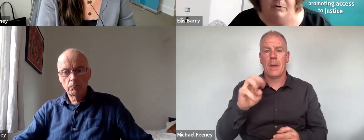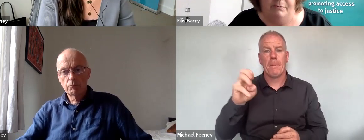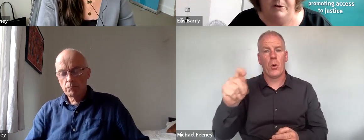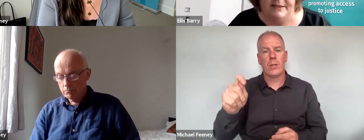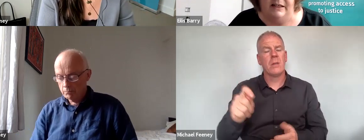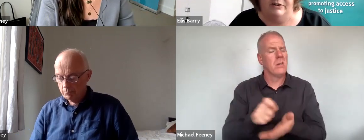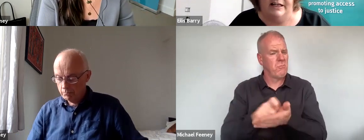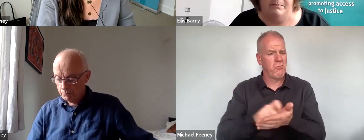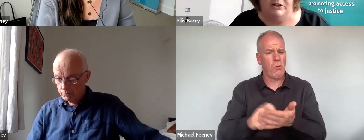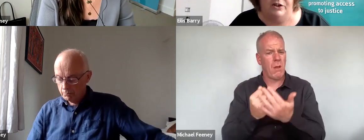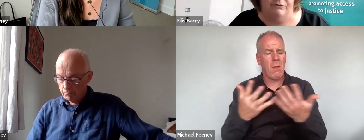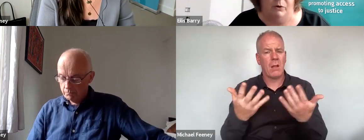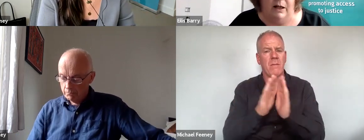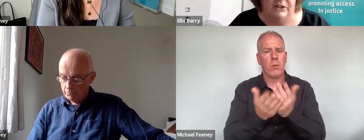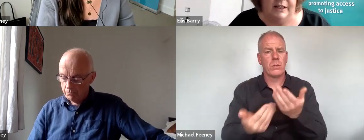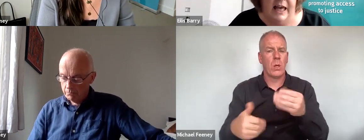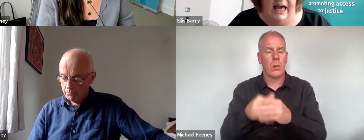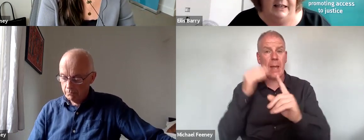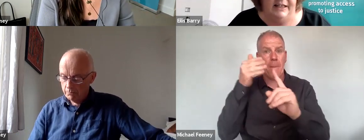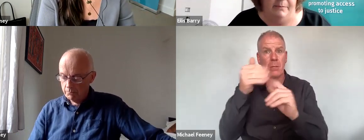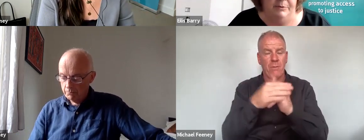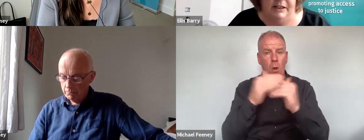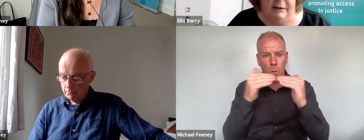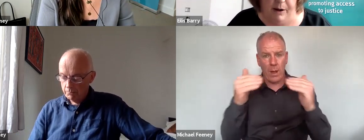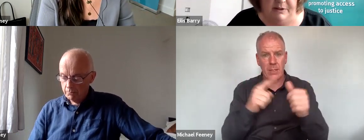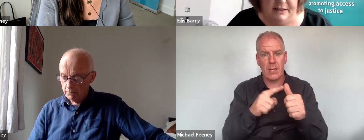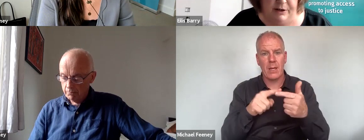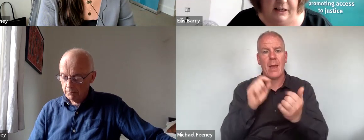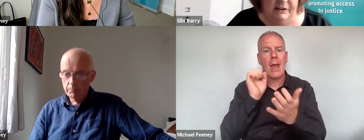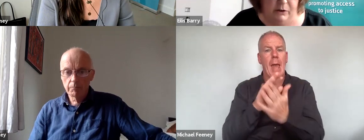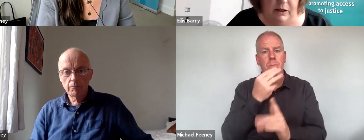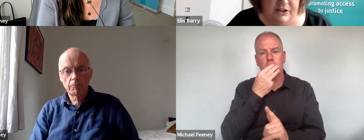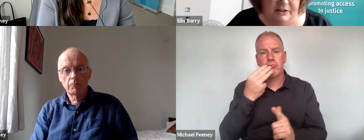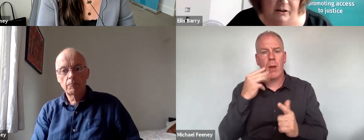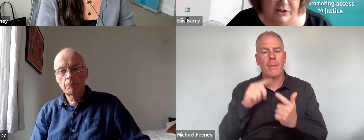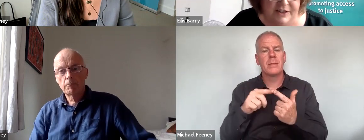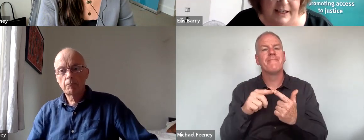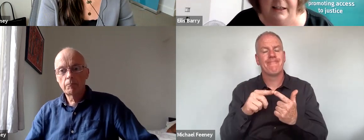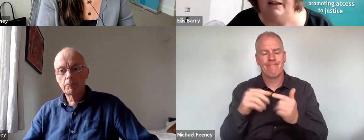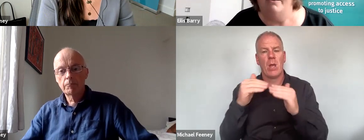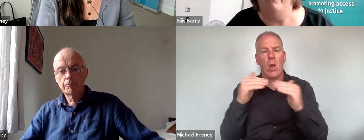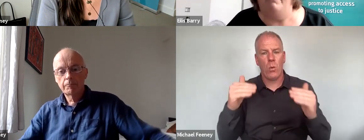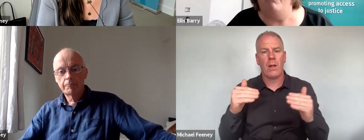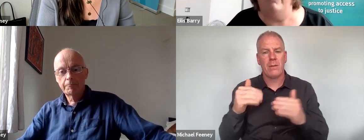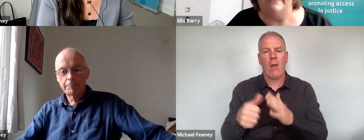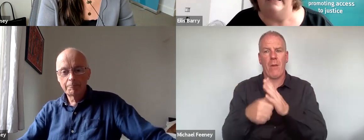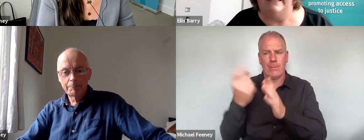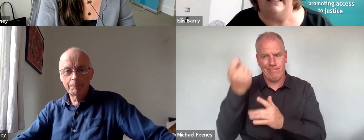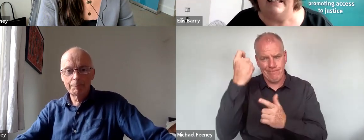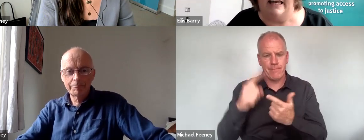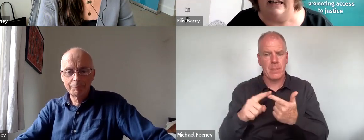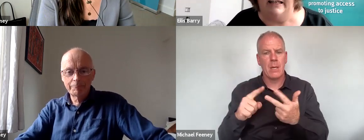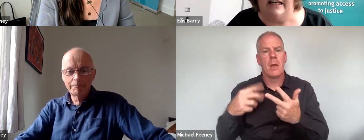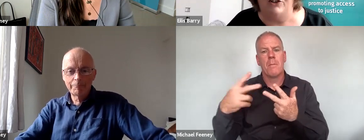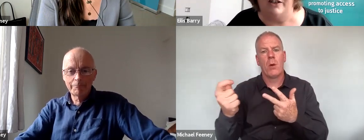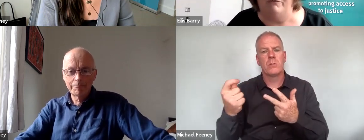of a number of books, including An Ambition for Quality and Empty Promises, Bringing the Equality Authority to Heal. But more recently,